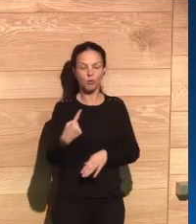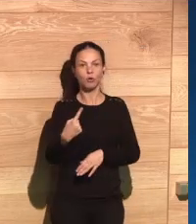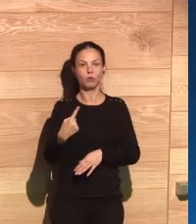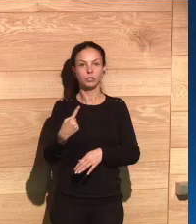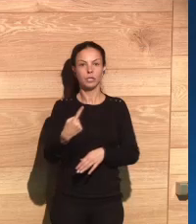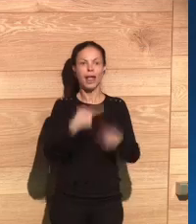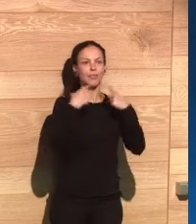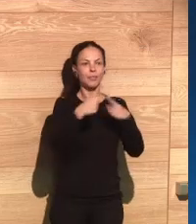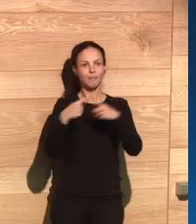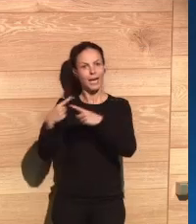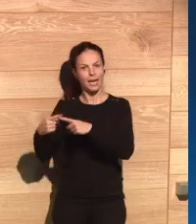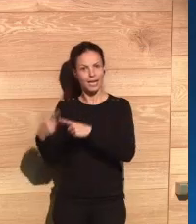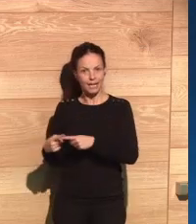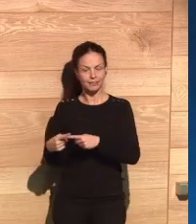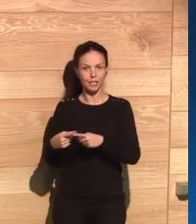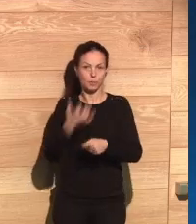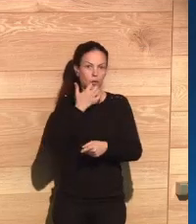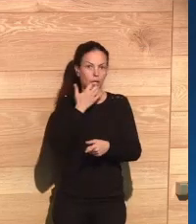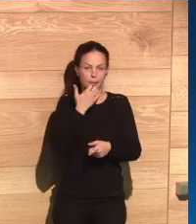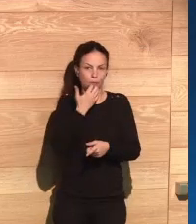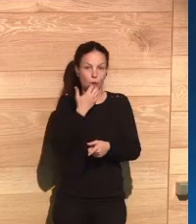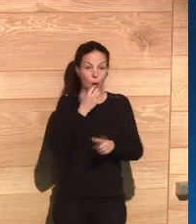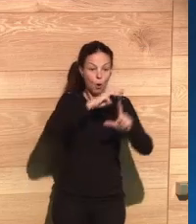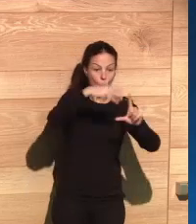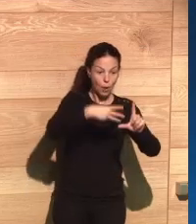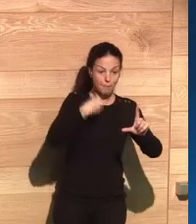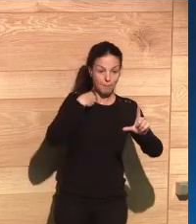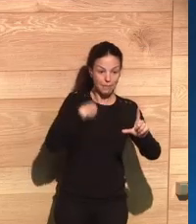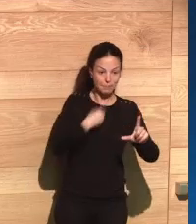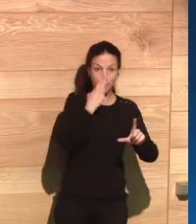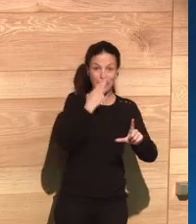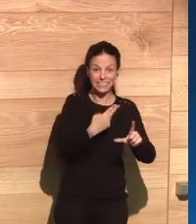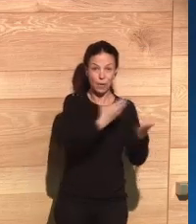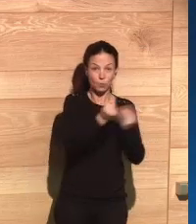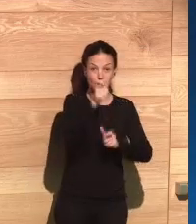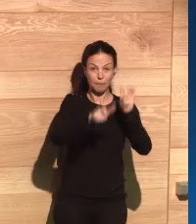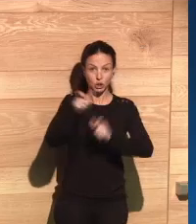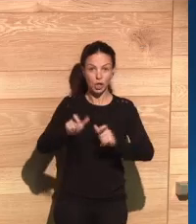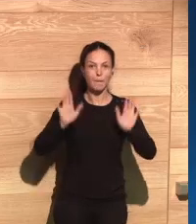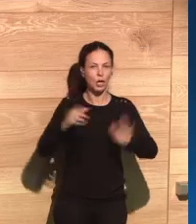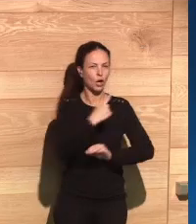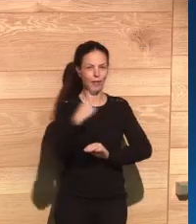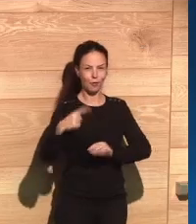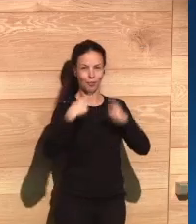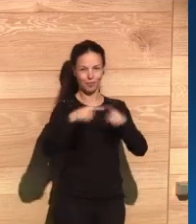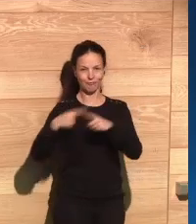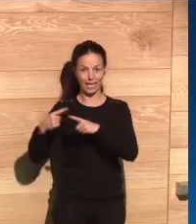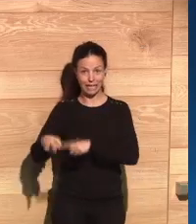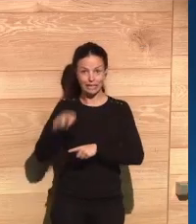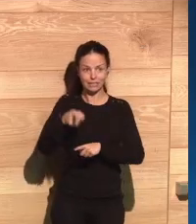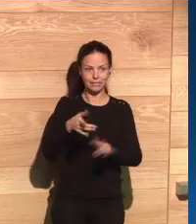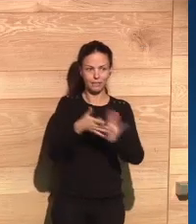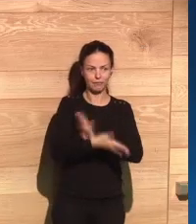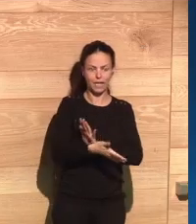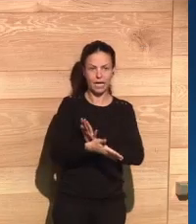And so, in other words, it allows for the possibility of there to be a kind of manipulation of reality or a misrepresentation of what the